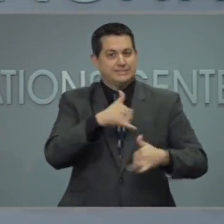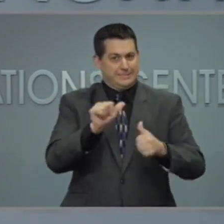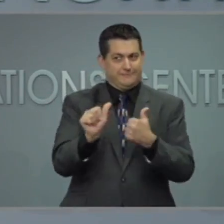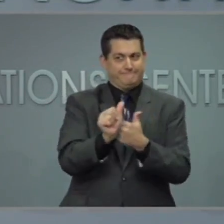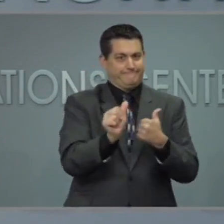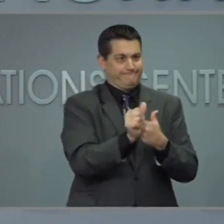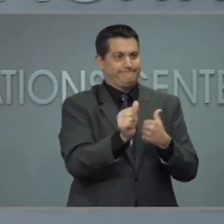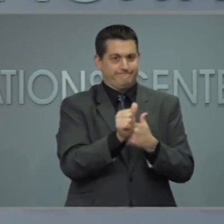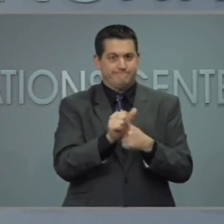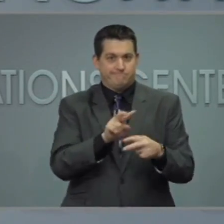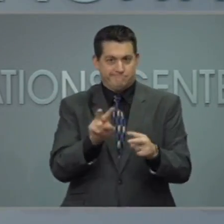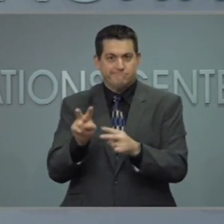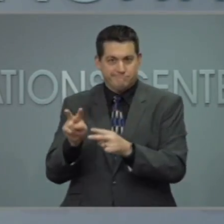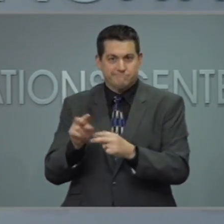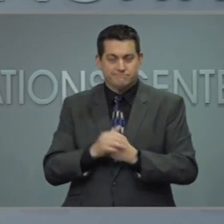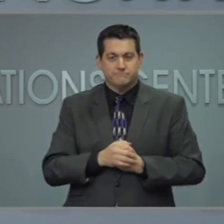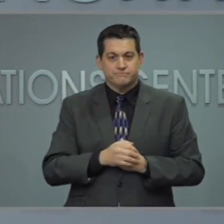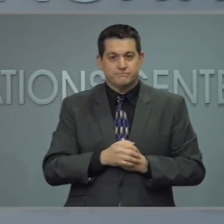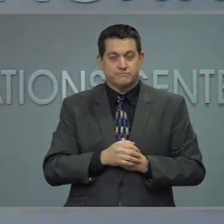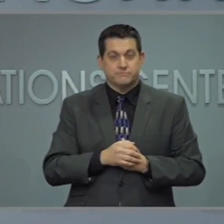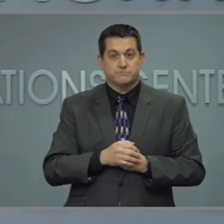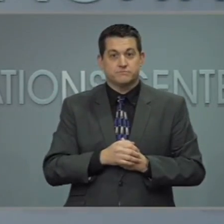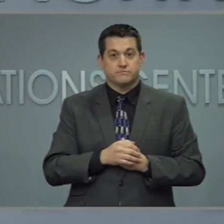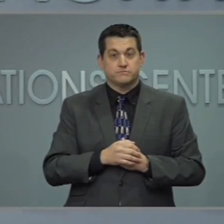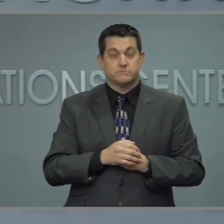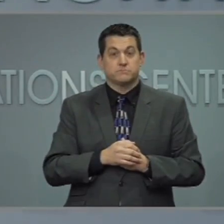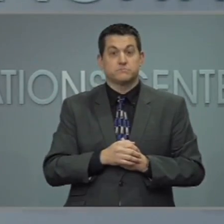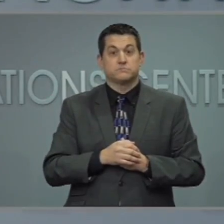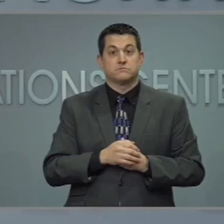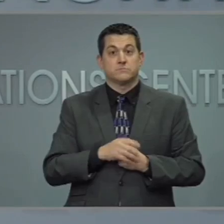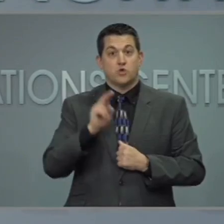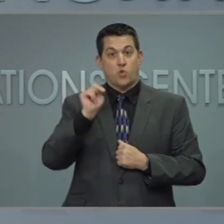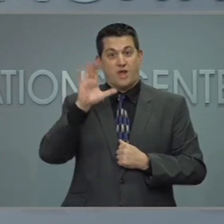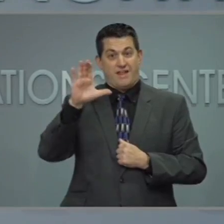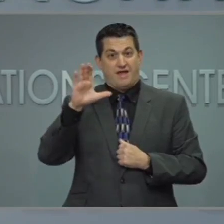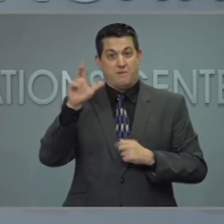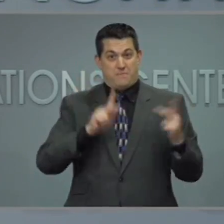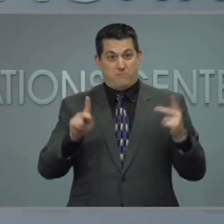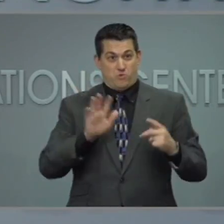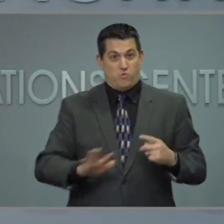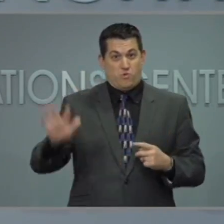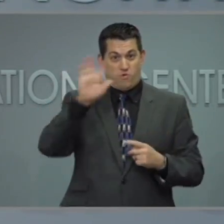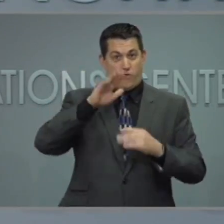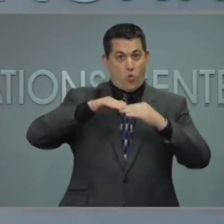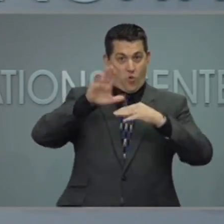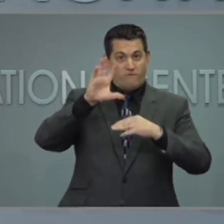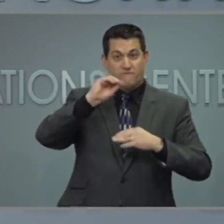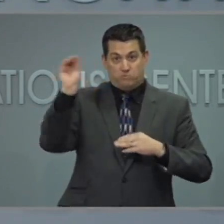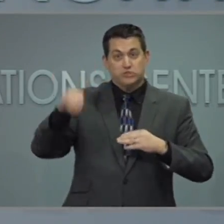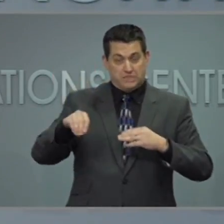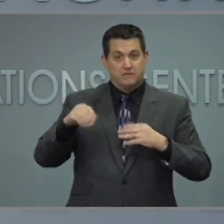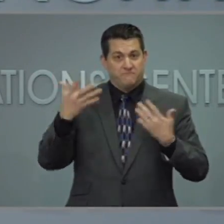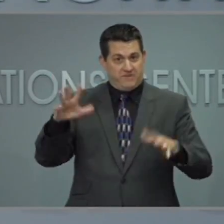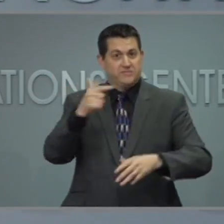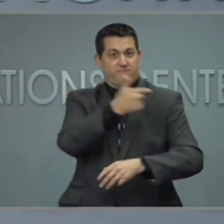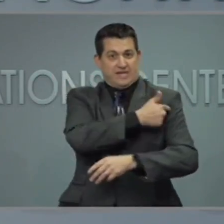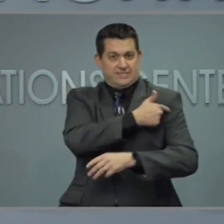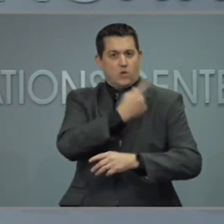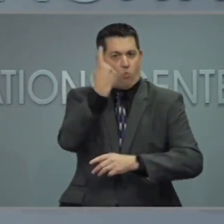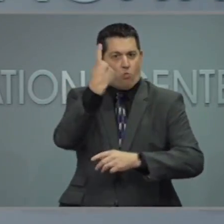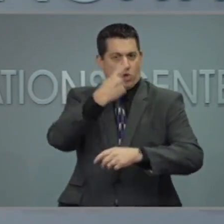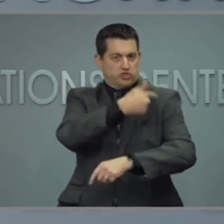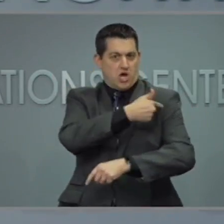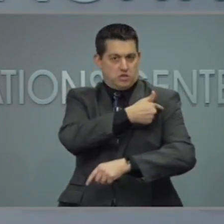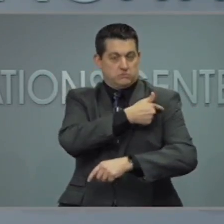More than half of our adults in North Carolina are at least partially vaccinated and about 46%